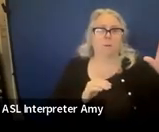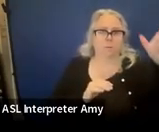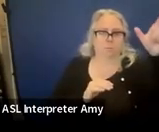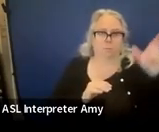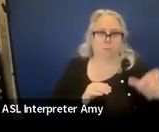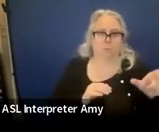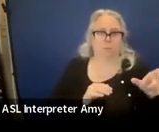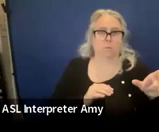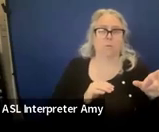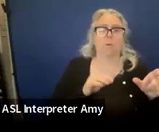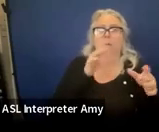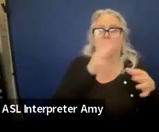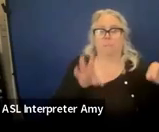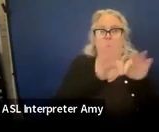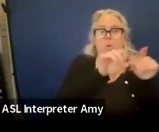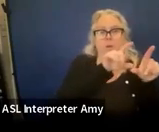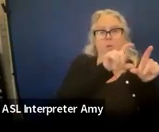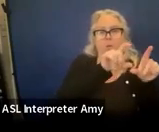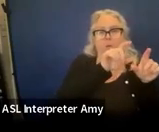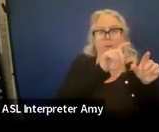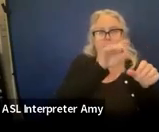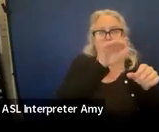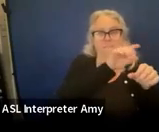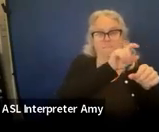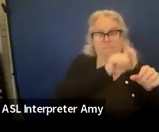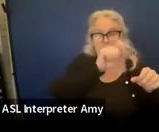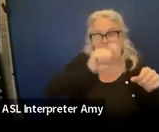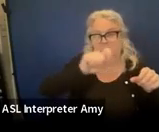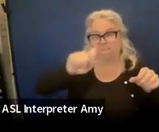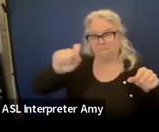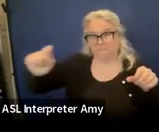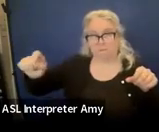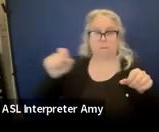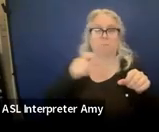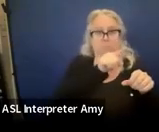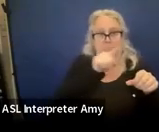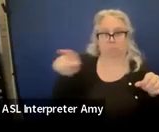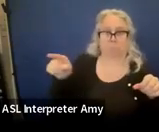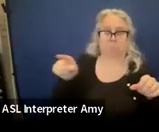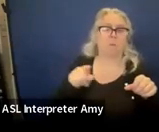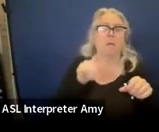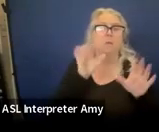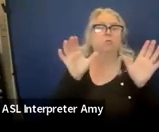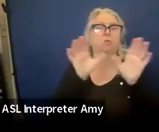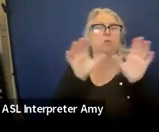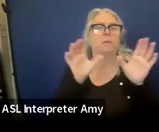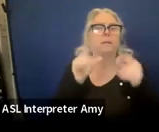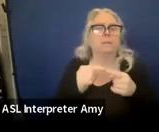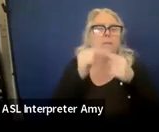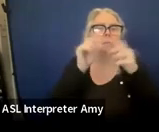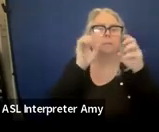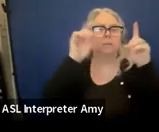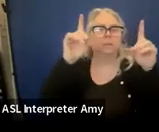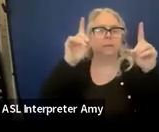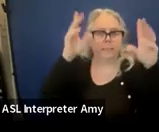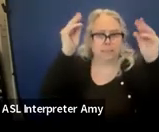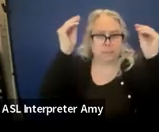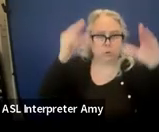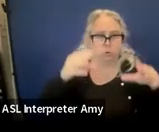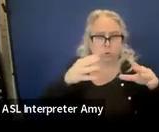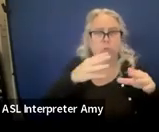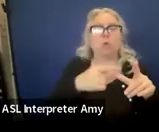you fill out across the row. The position responsible is a must fill. These are those certified special ed teachers or